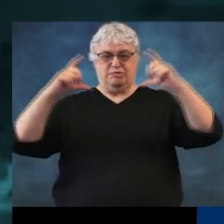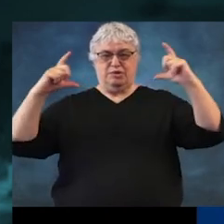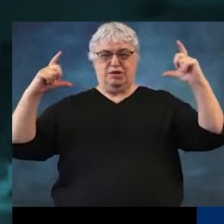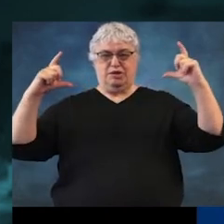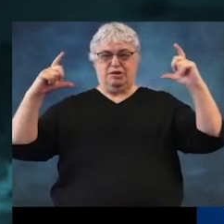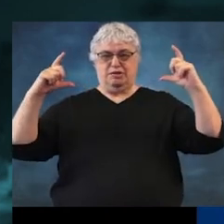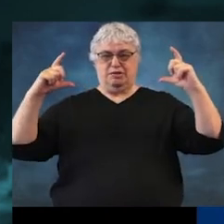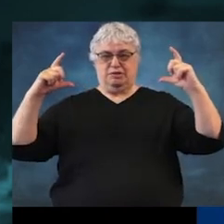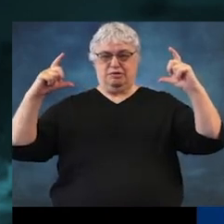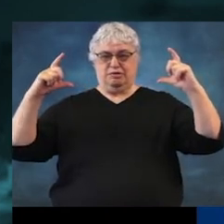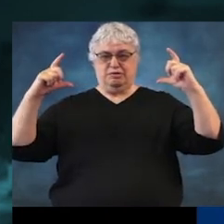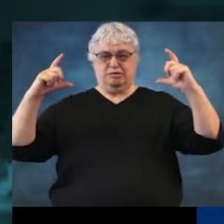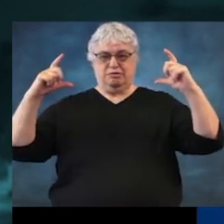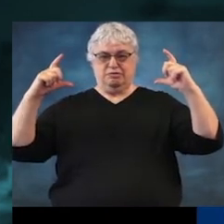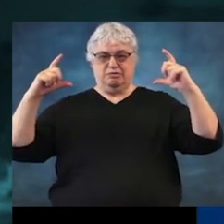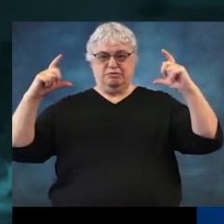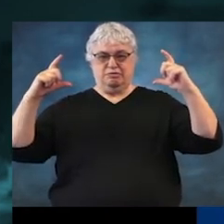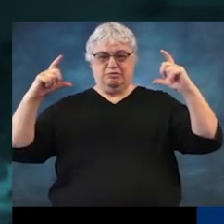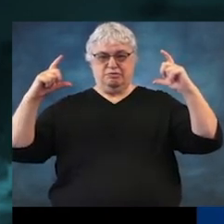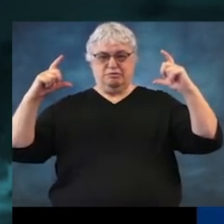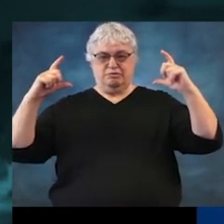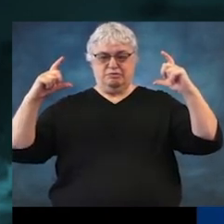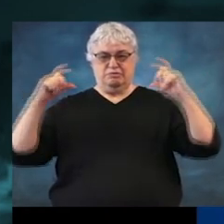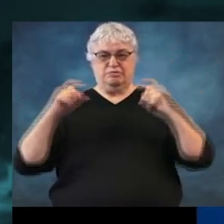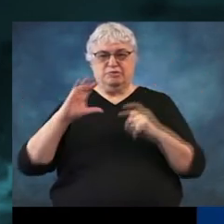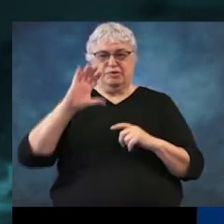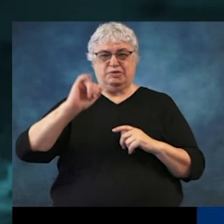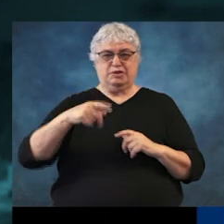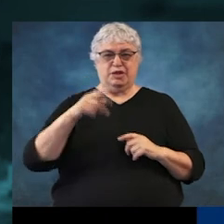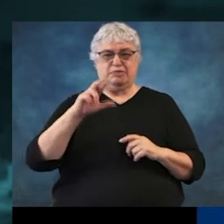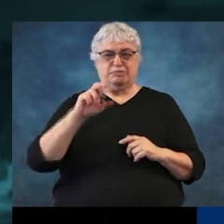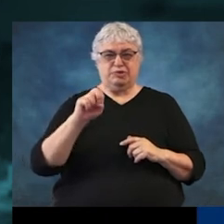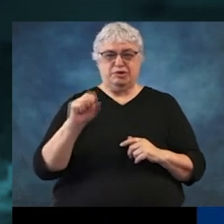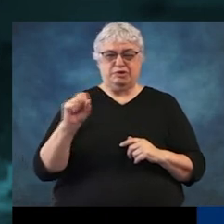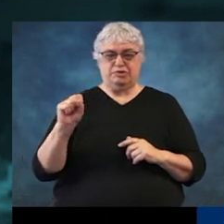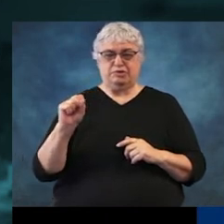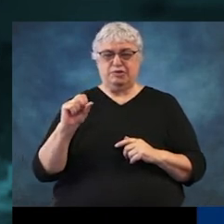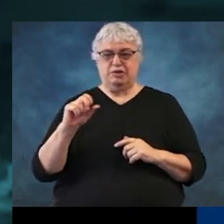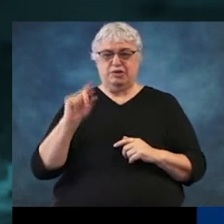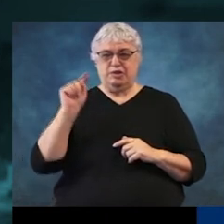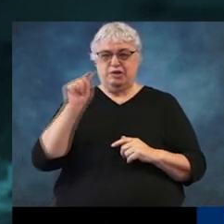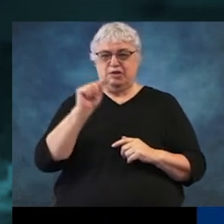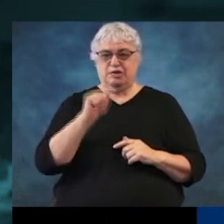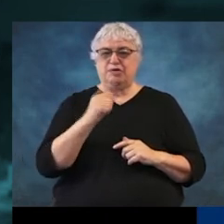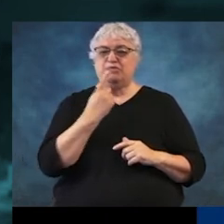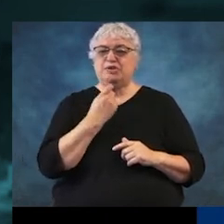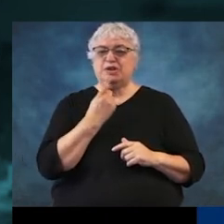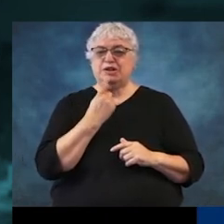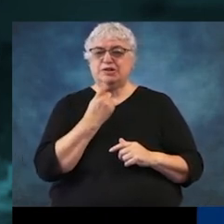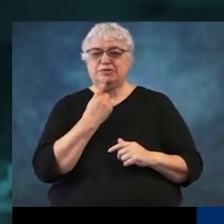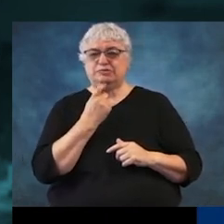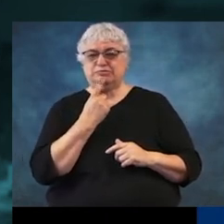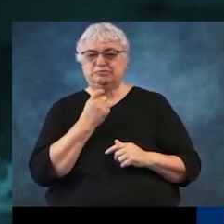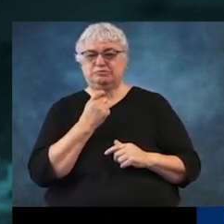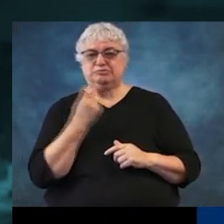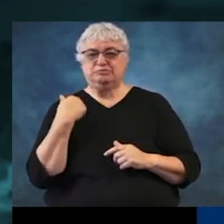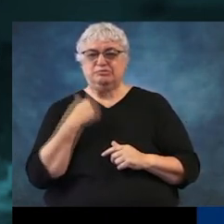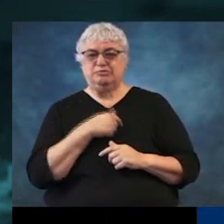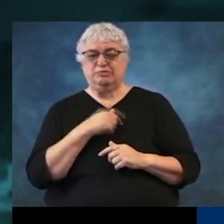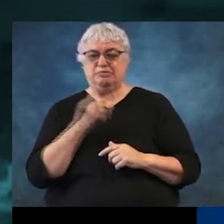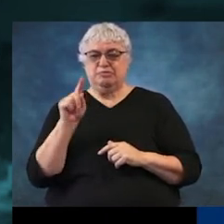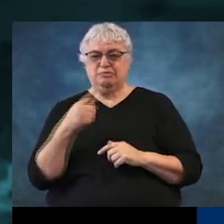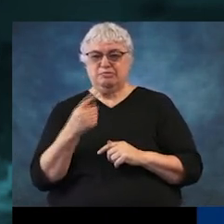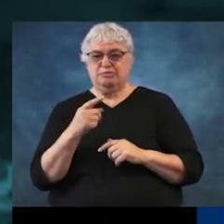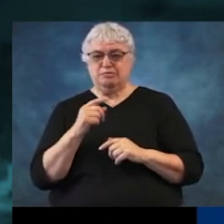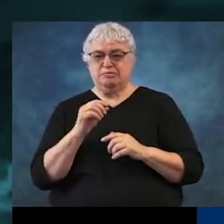a zoomed in view on Cypress Creek and you can see our gauges here in red. And what we do is we just